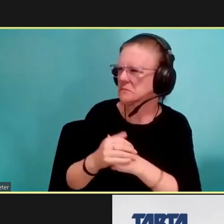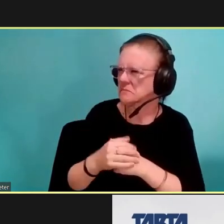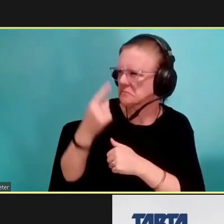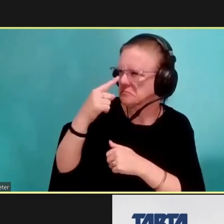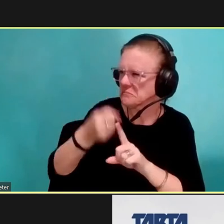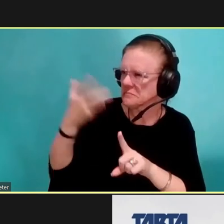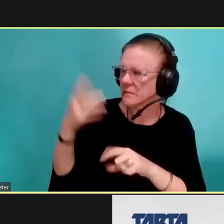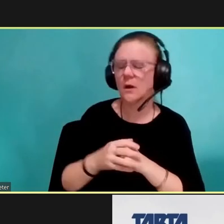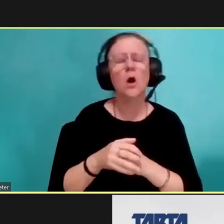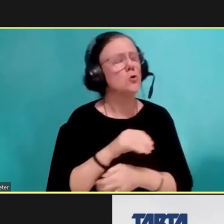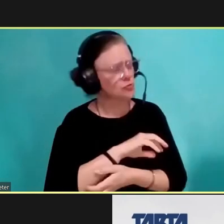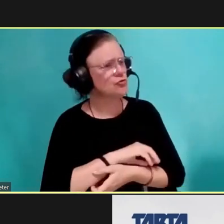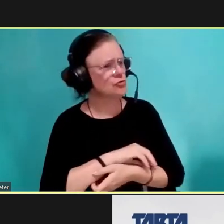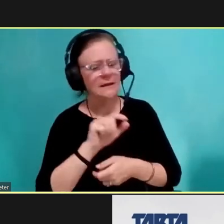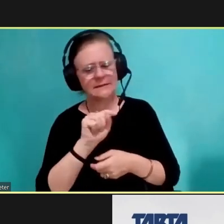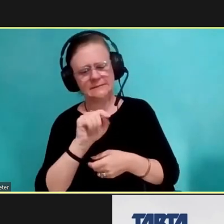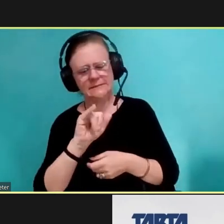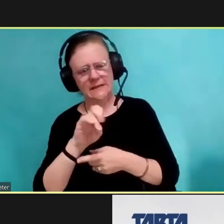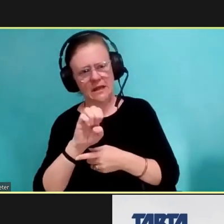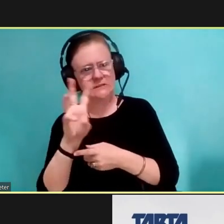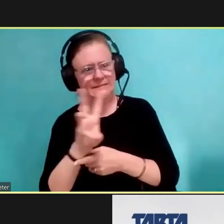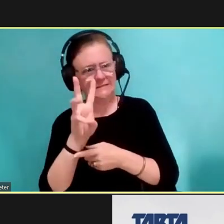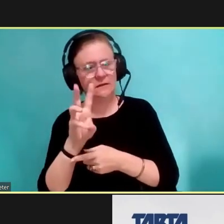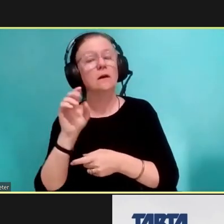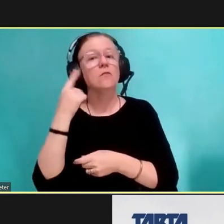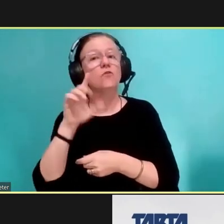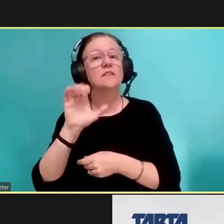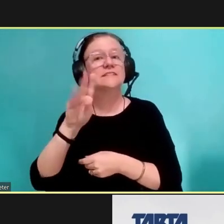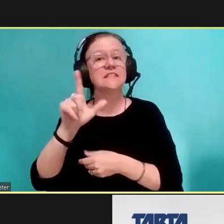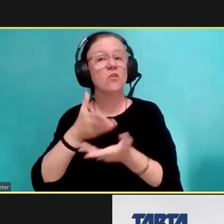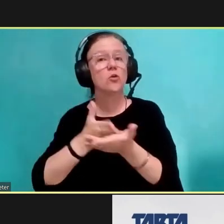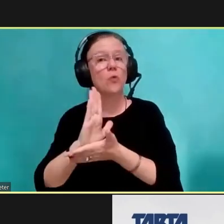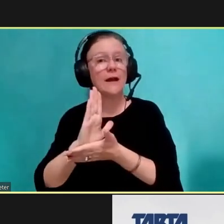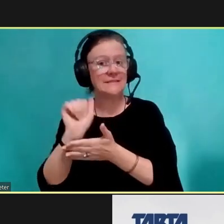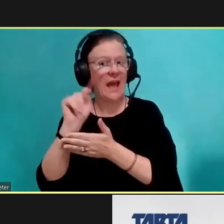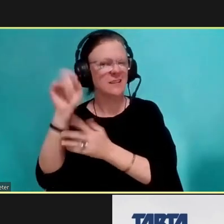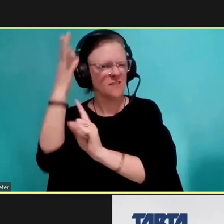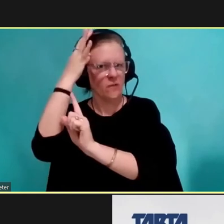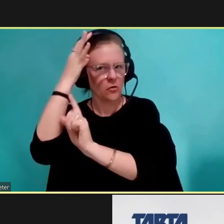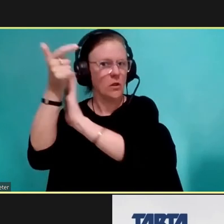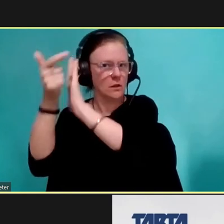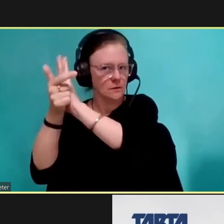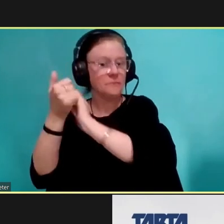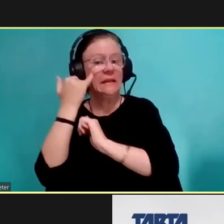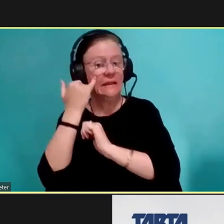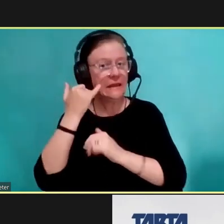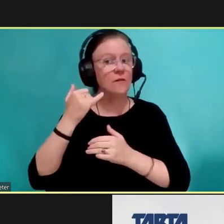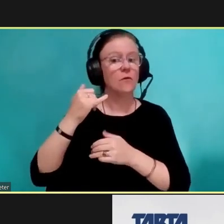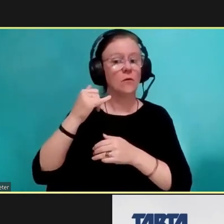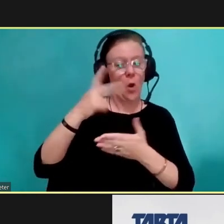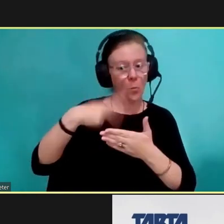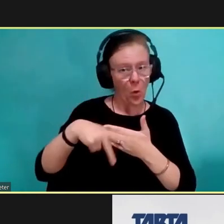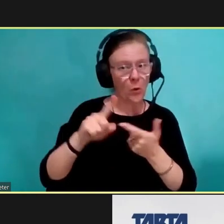Yeah, Title VI is a section of the Civil Rights Act which states that any programs or activities that would receive